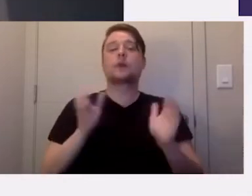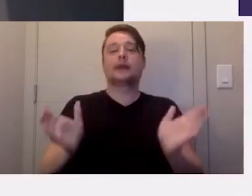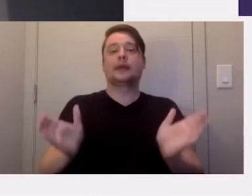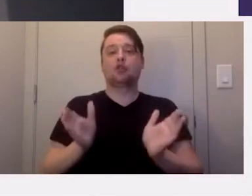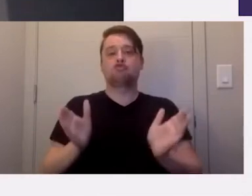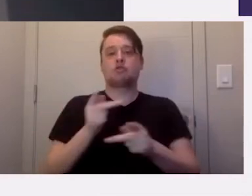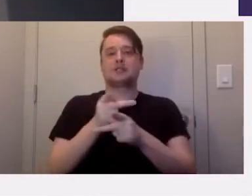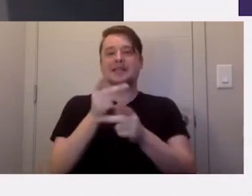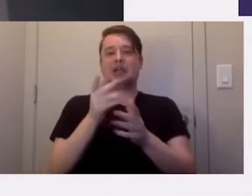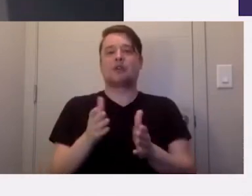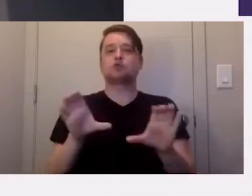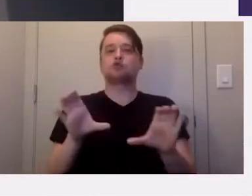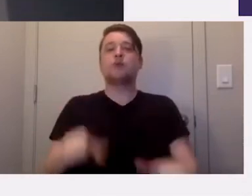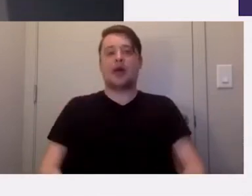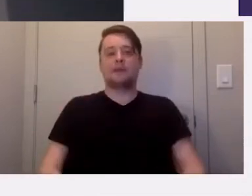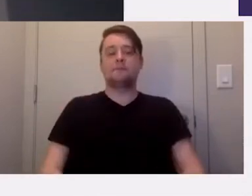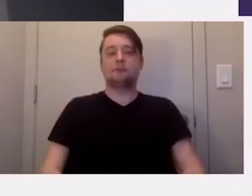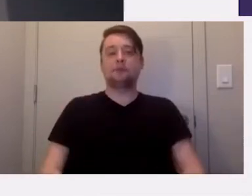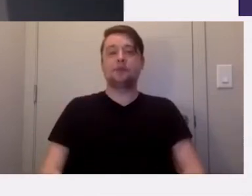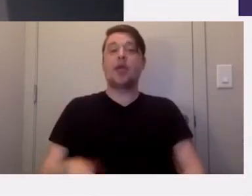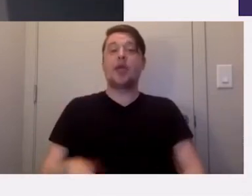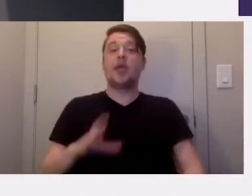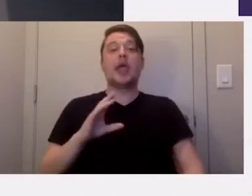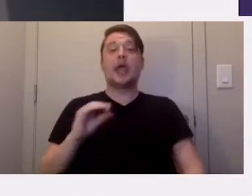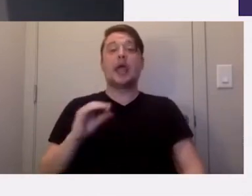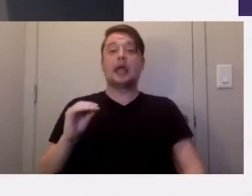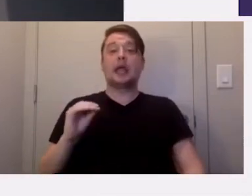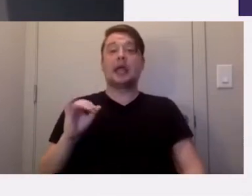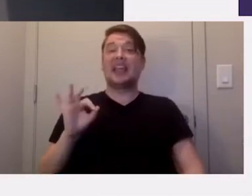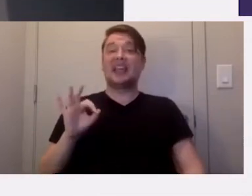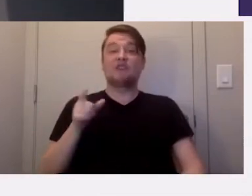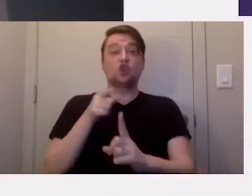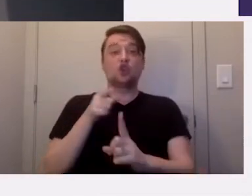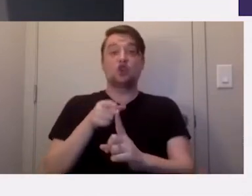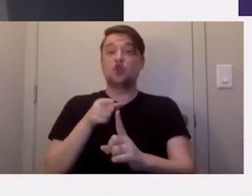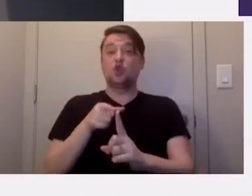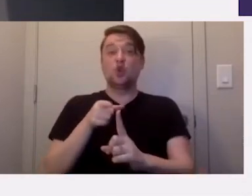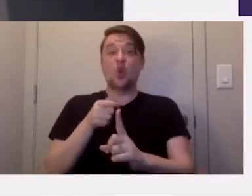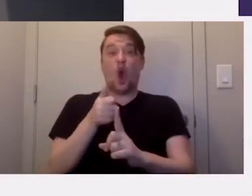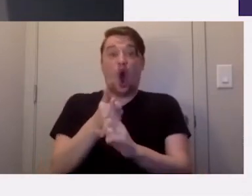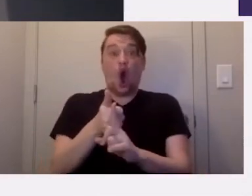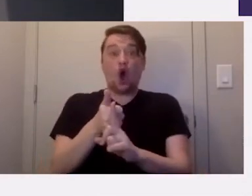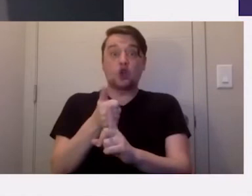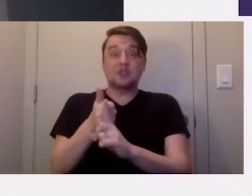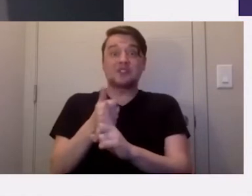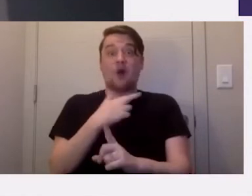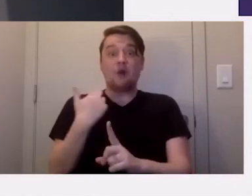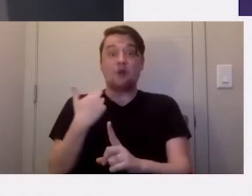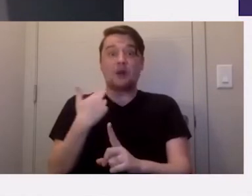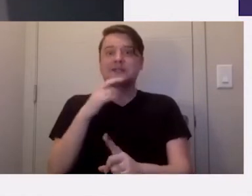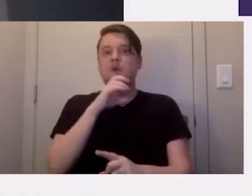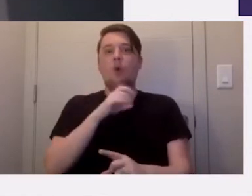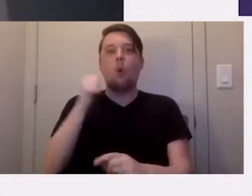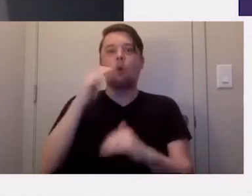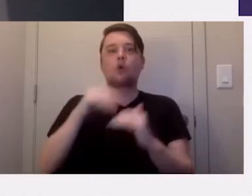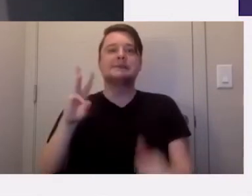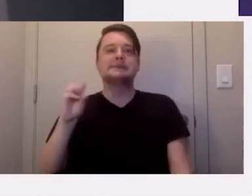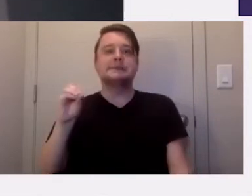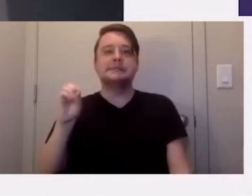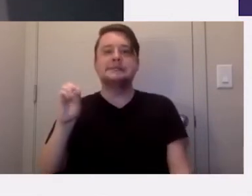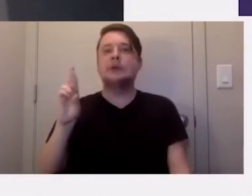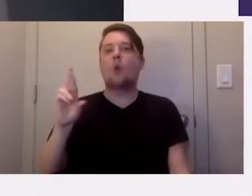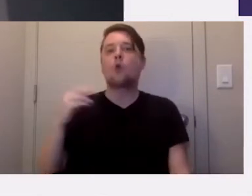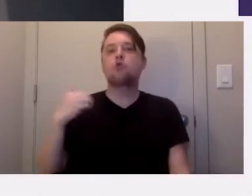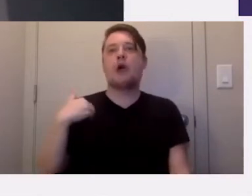caregivers to do that. And if you are at risk yourself, if you're older than 60 or if you